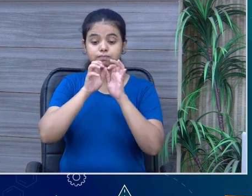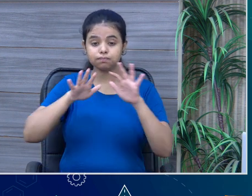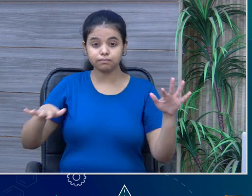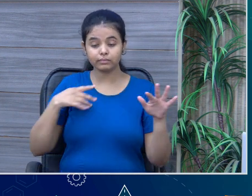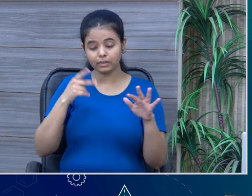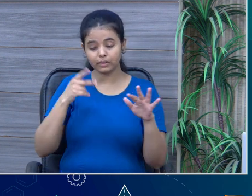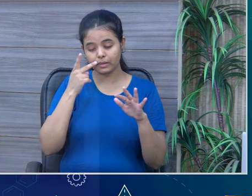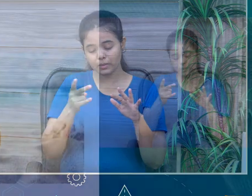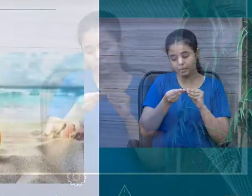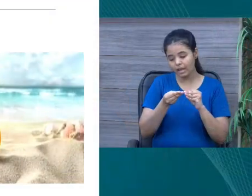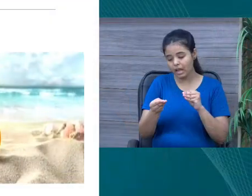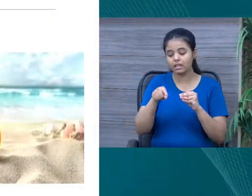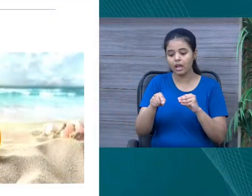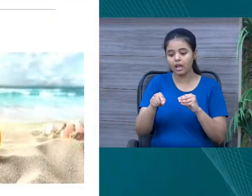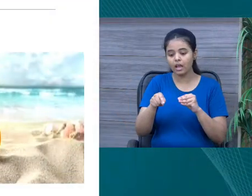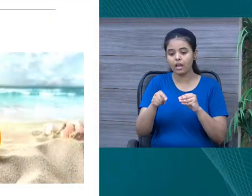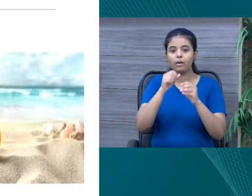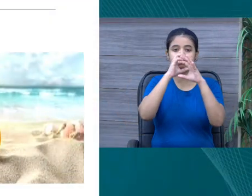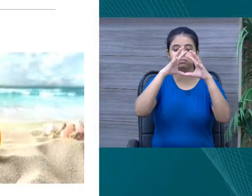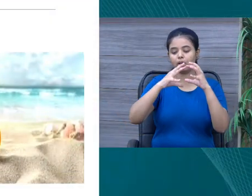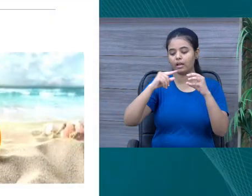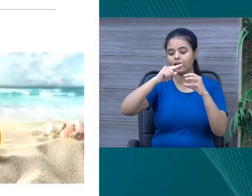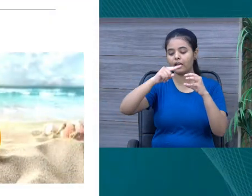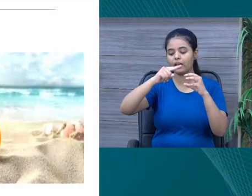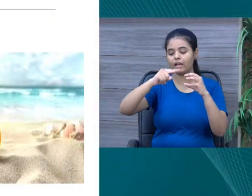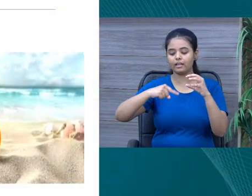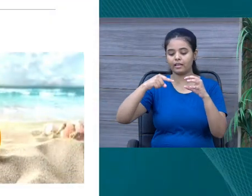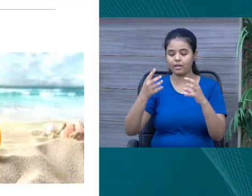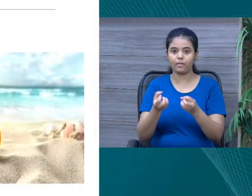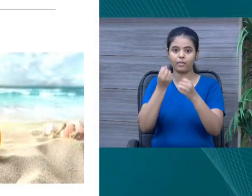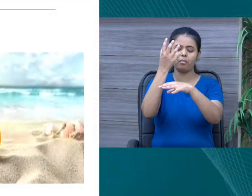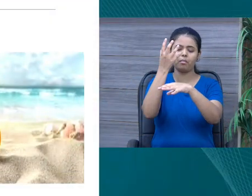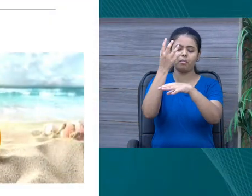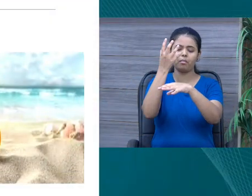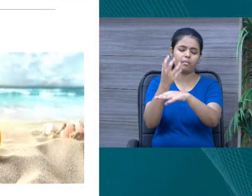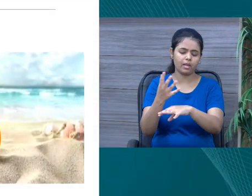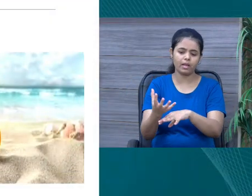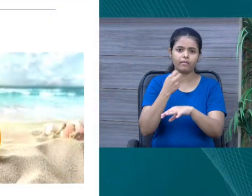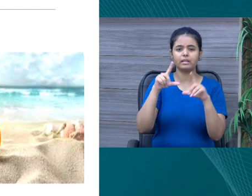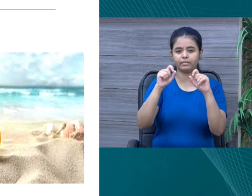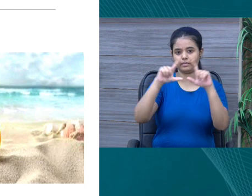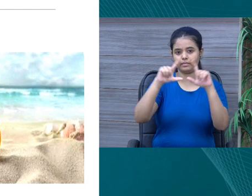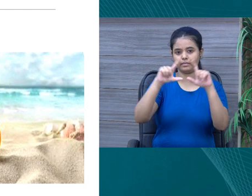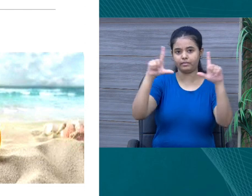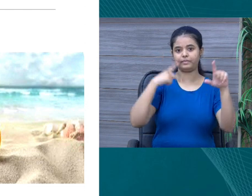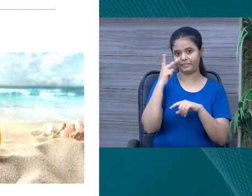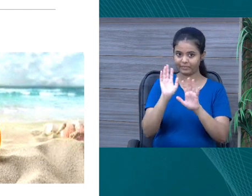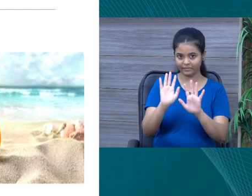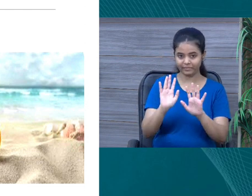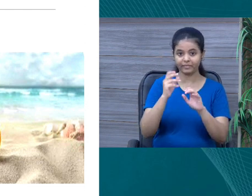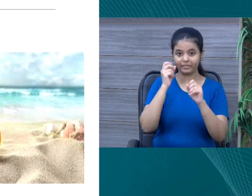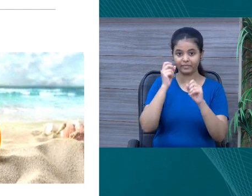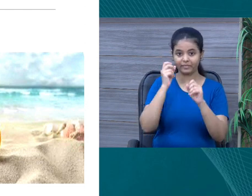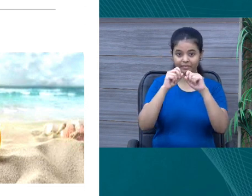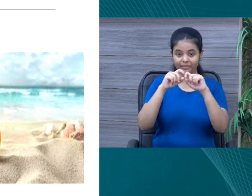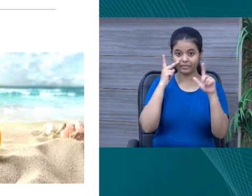a curly one lying on a sand shell, though as we can see on the screen itself, the curly one,